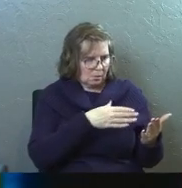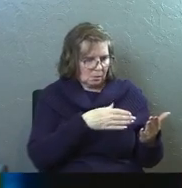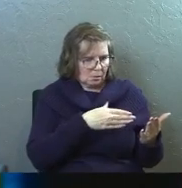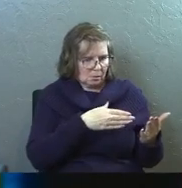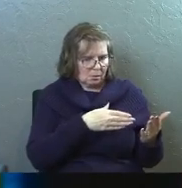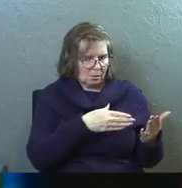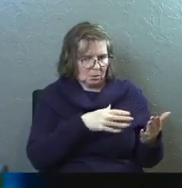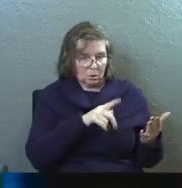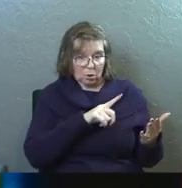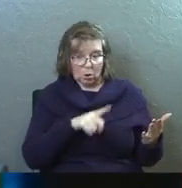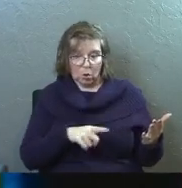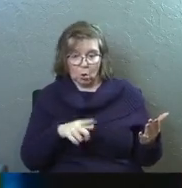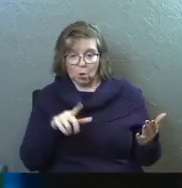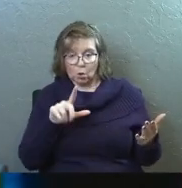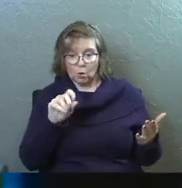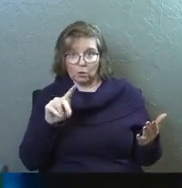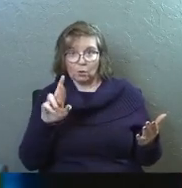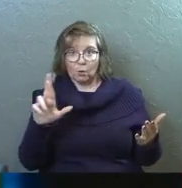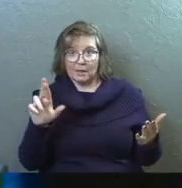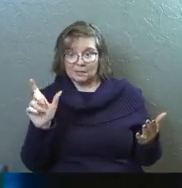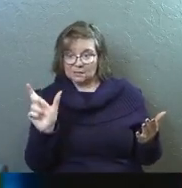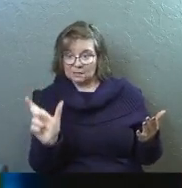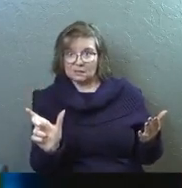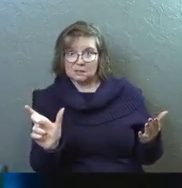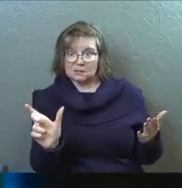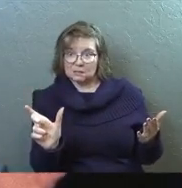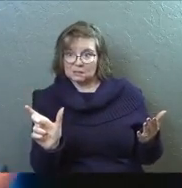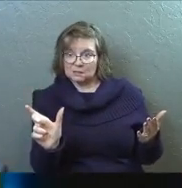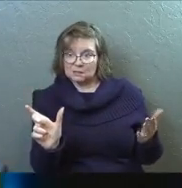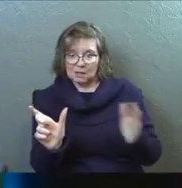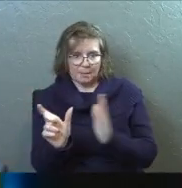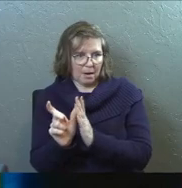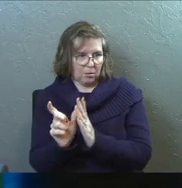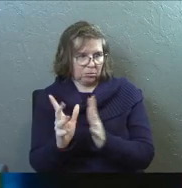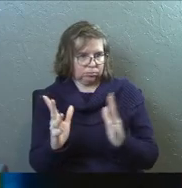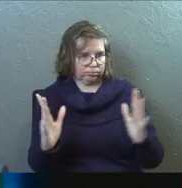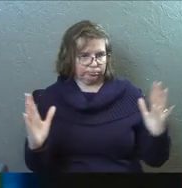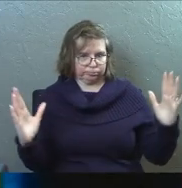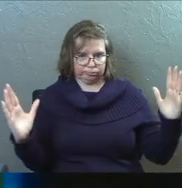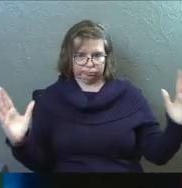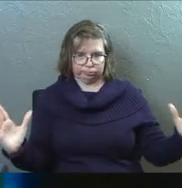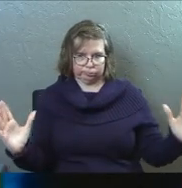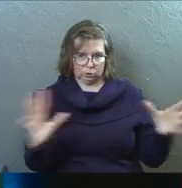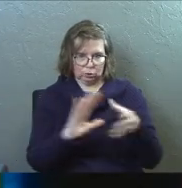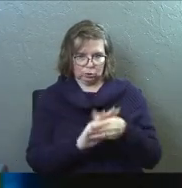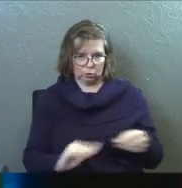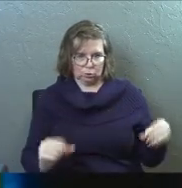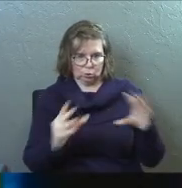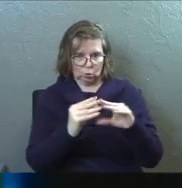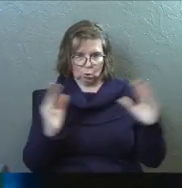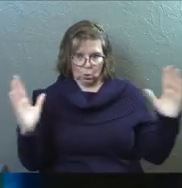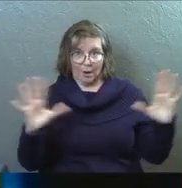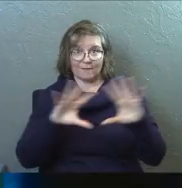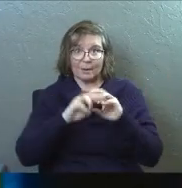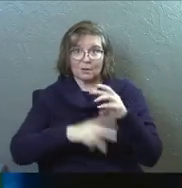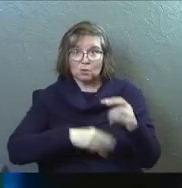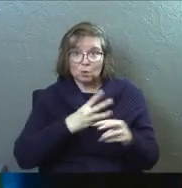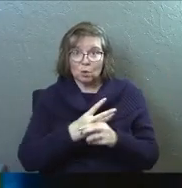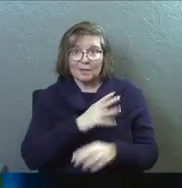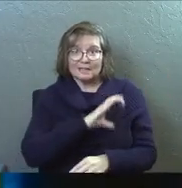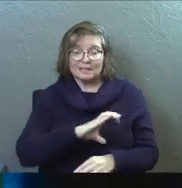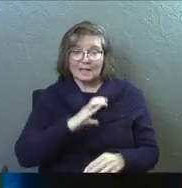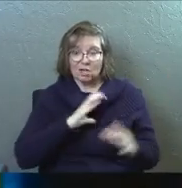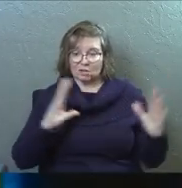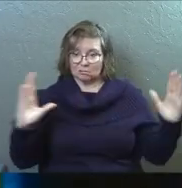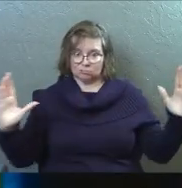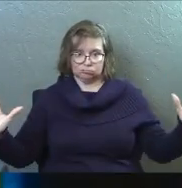tiniest sliver of story in like thousands of years of story about this world and these characters.